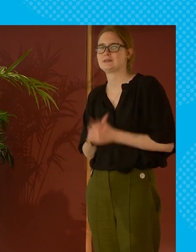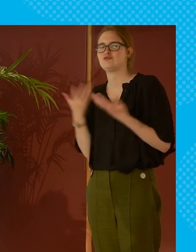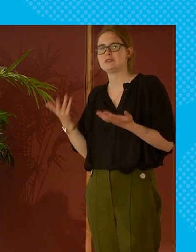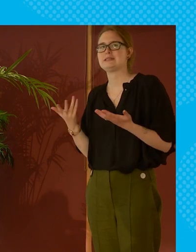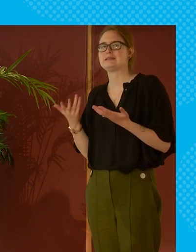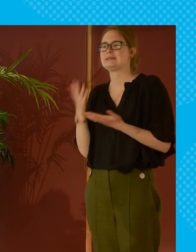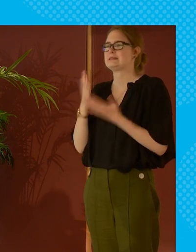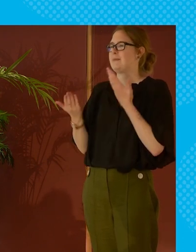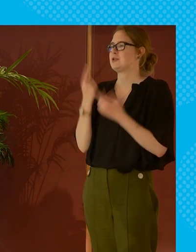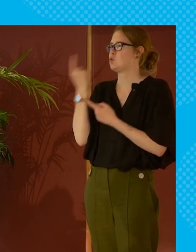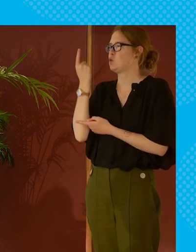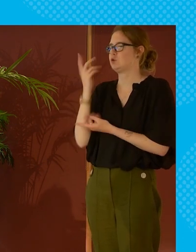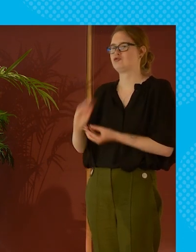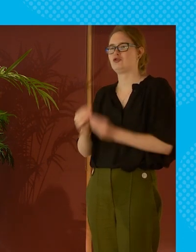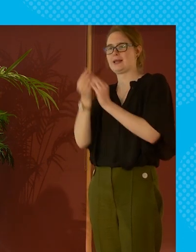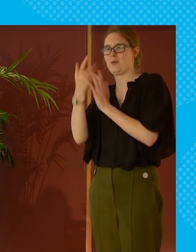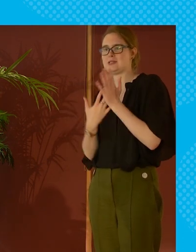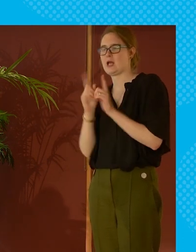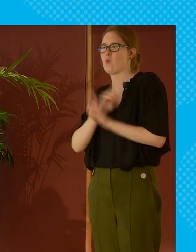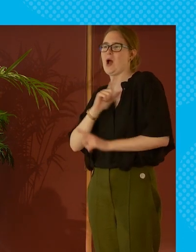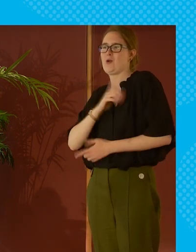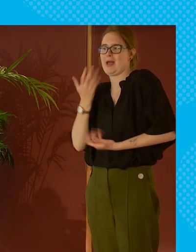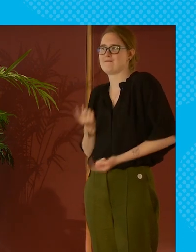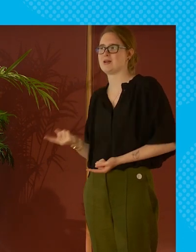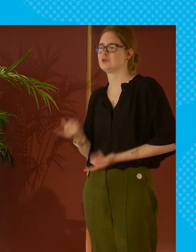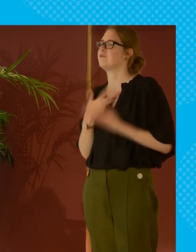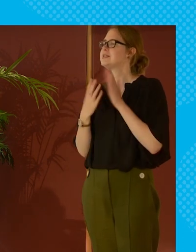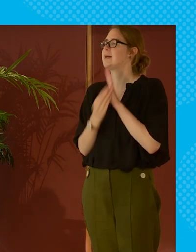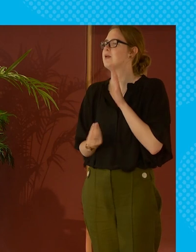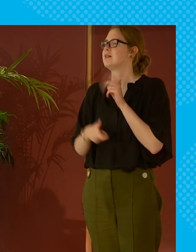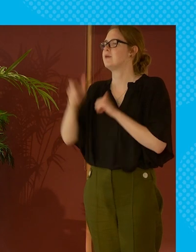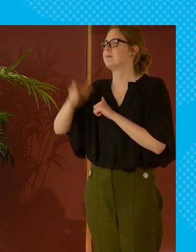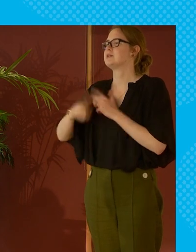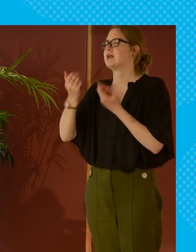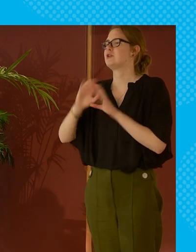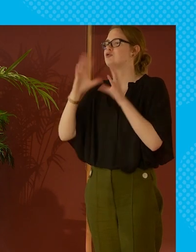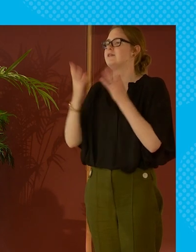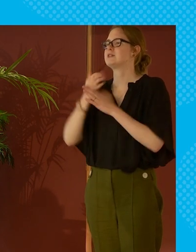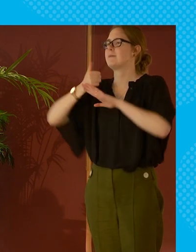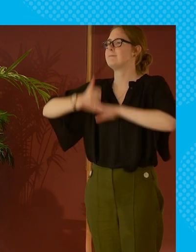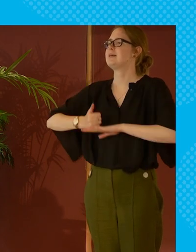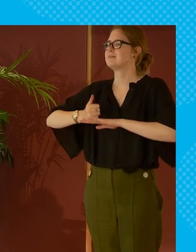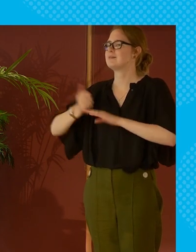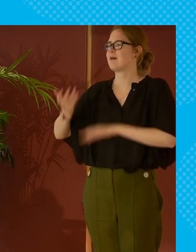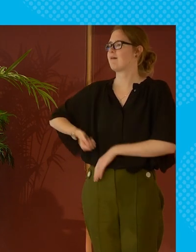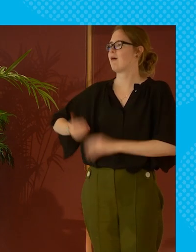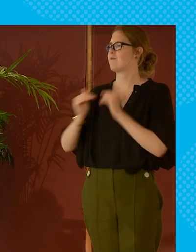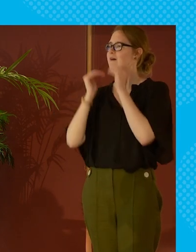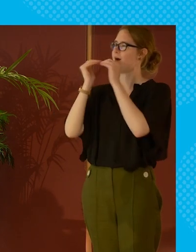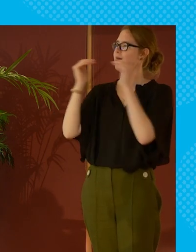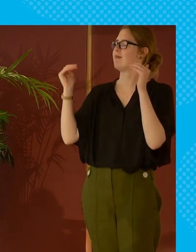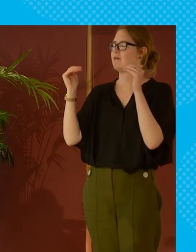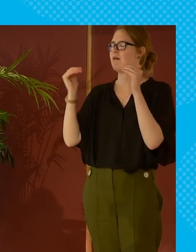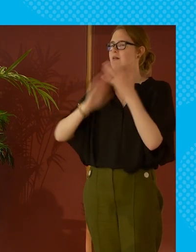so it depends who's designing it and for what purposes so for example i think if everyone got a universal basic income of a high enough